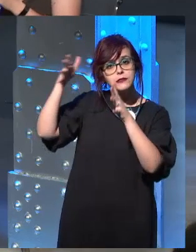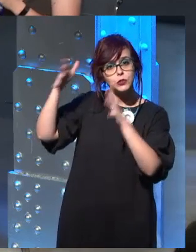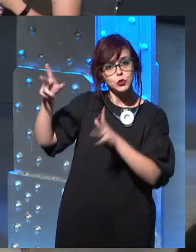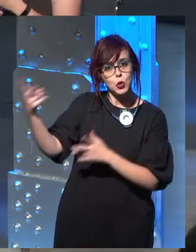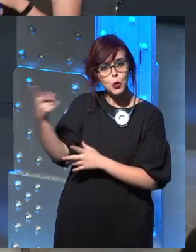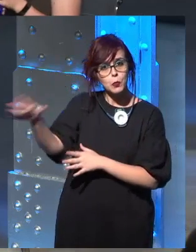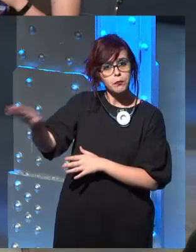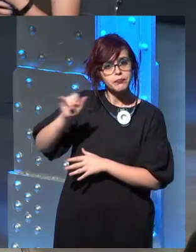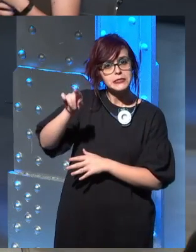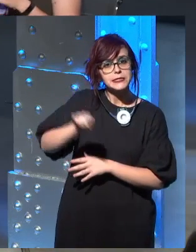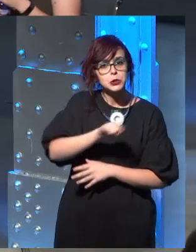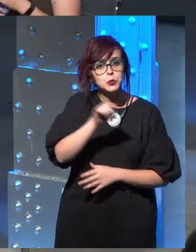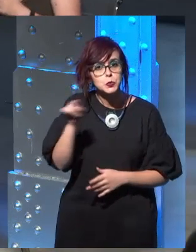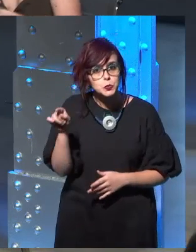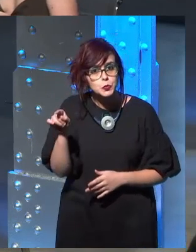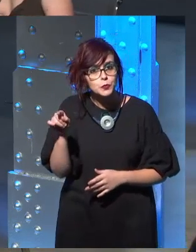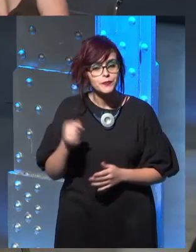consult you if that were to happen?